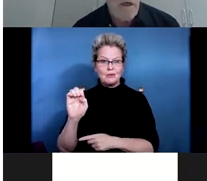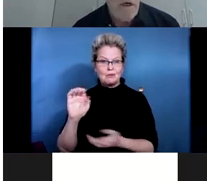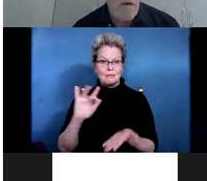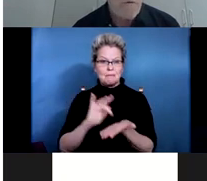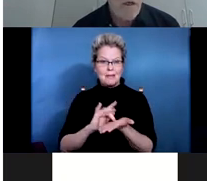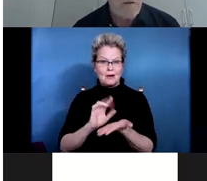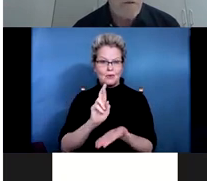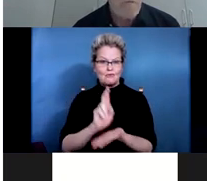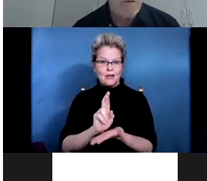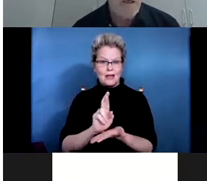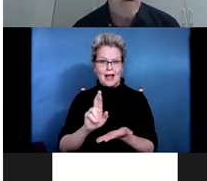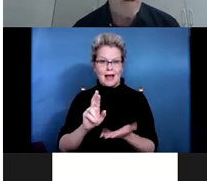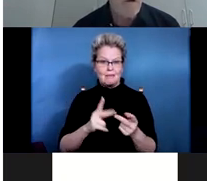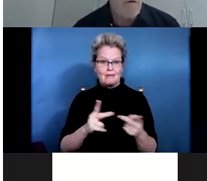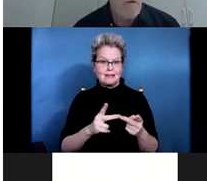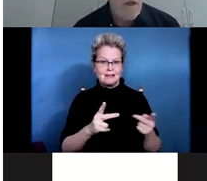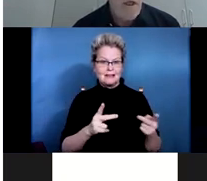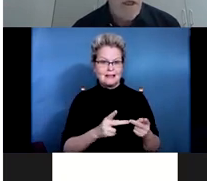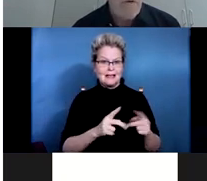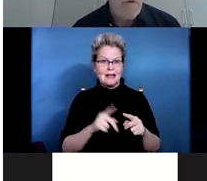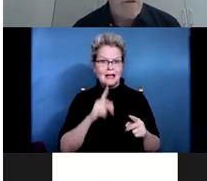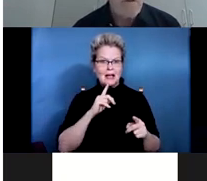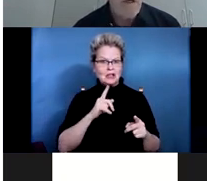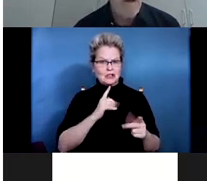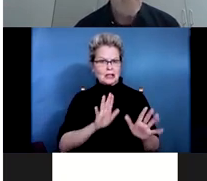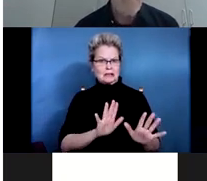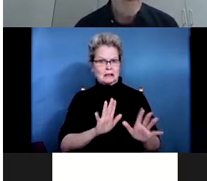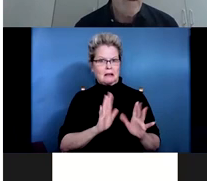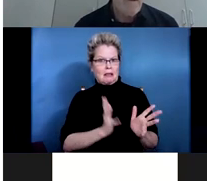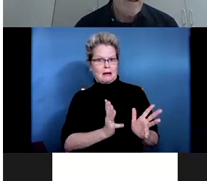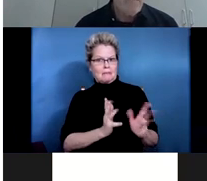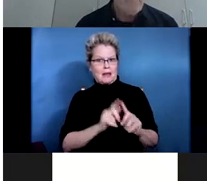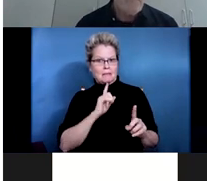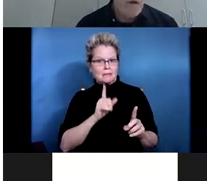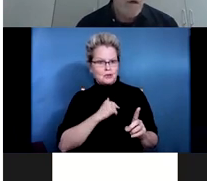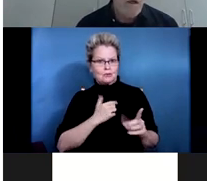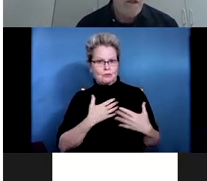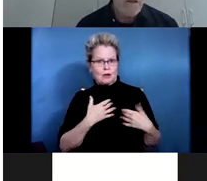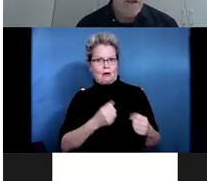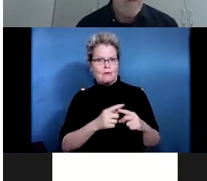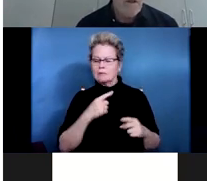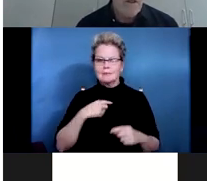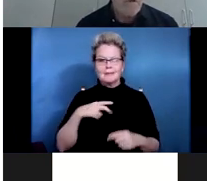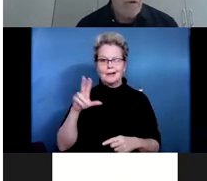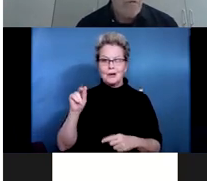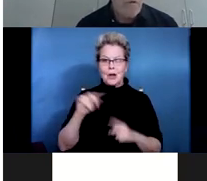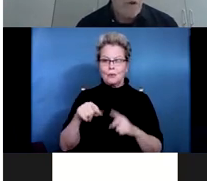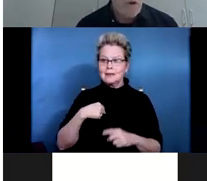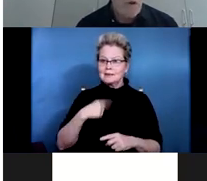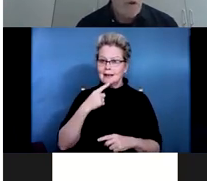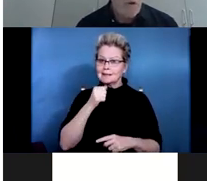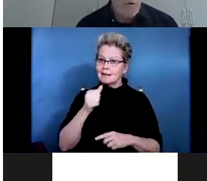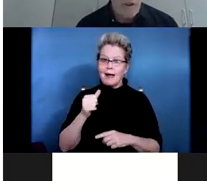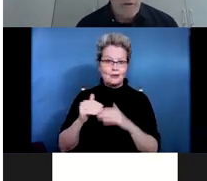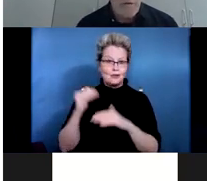response is a resounding no. And the reasons are, if you start on the inpatient unit,